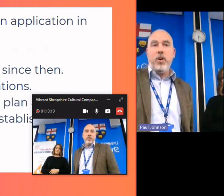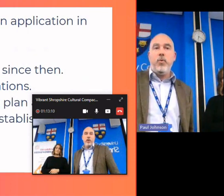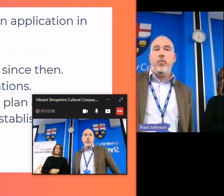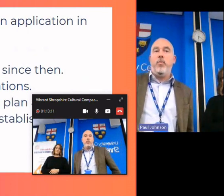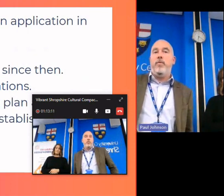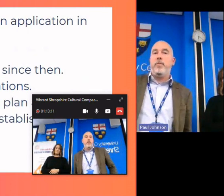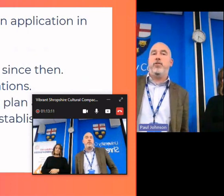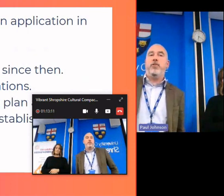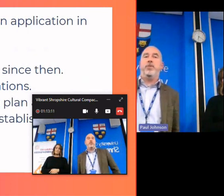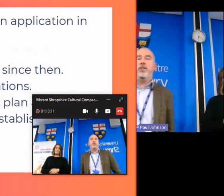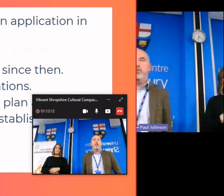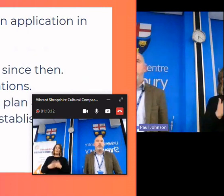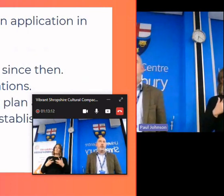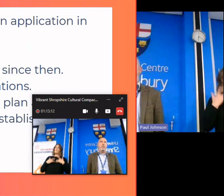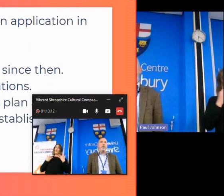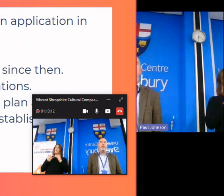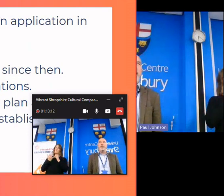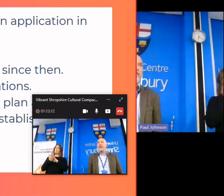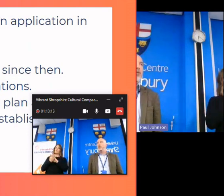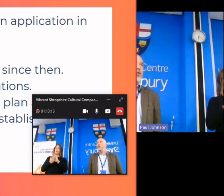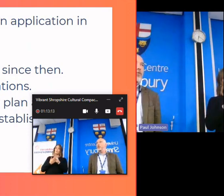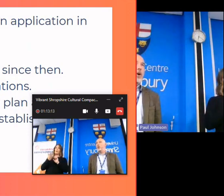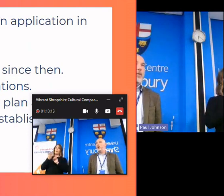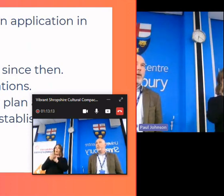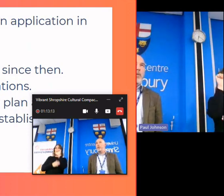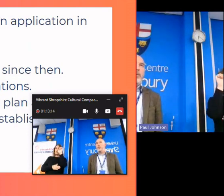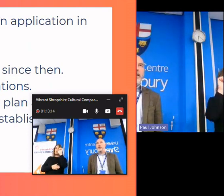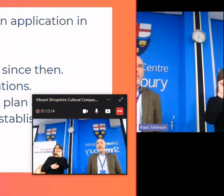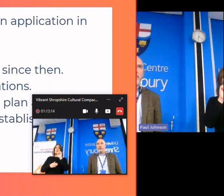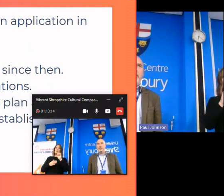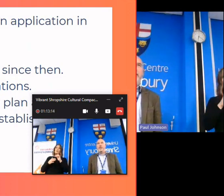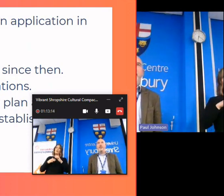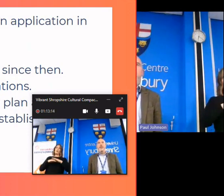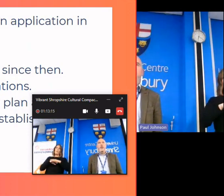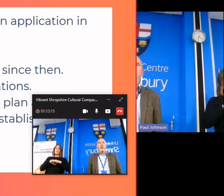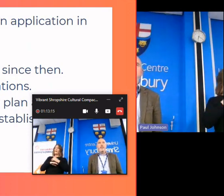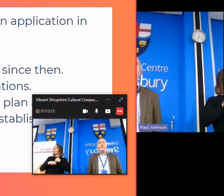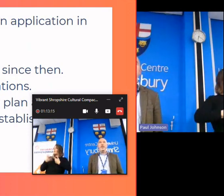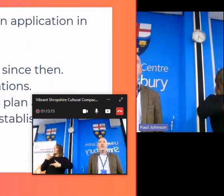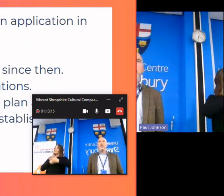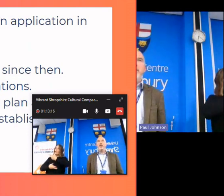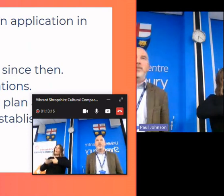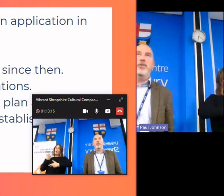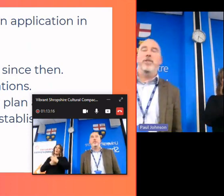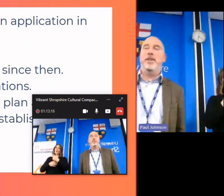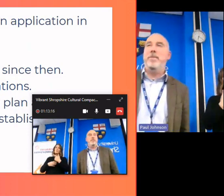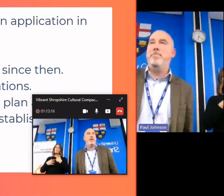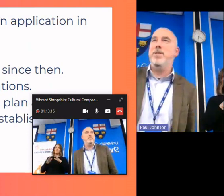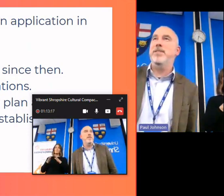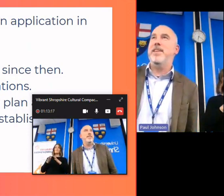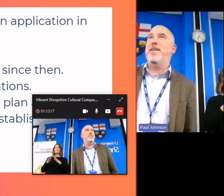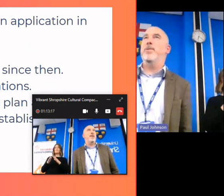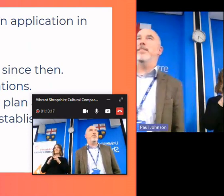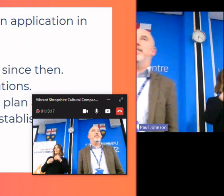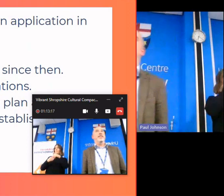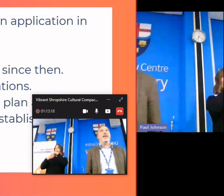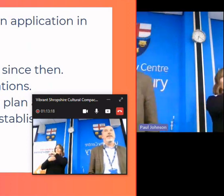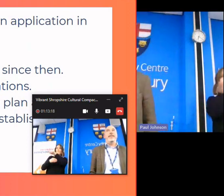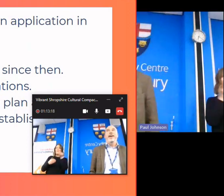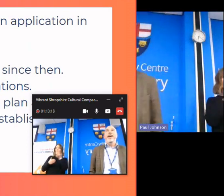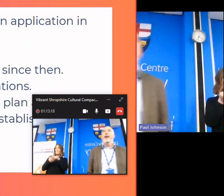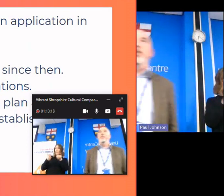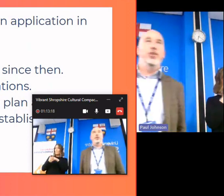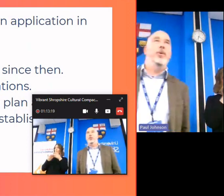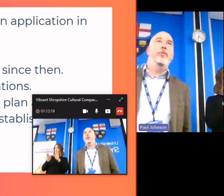um so vibrant shropshire cultural compact we have talked for a while about what the name should be we did put it to a vote of the members if anyone